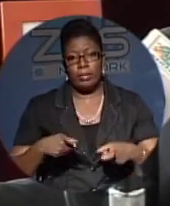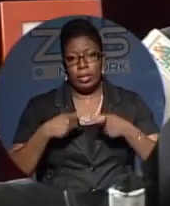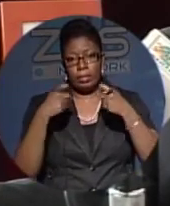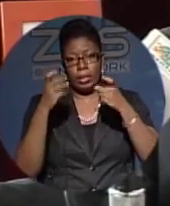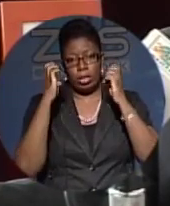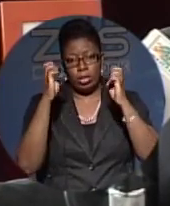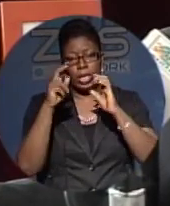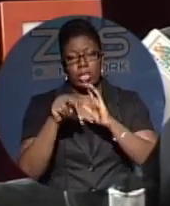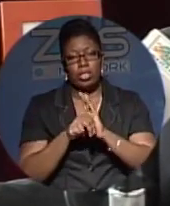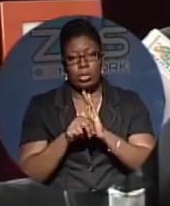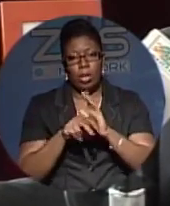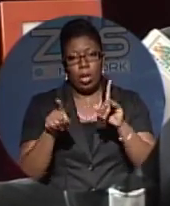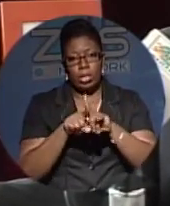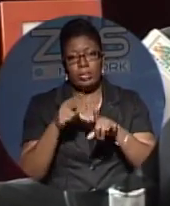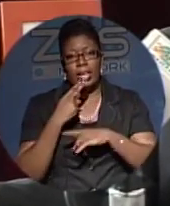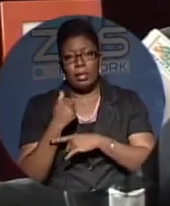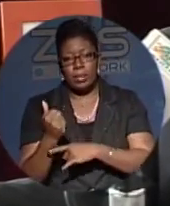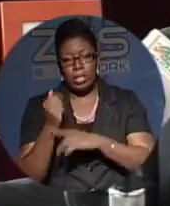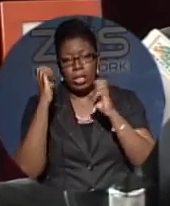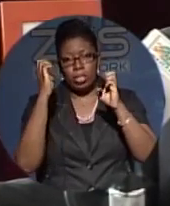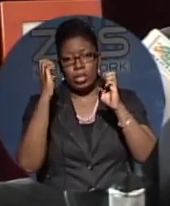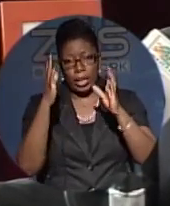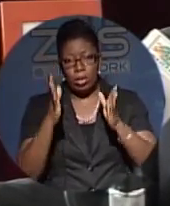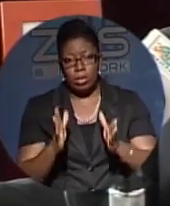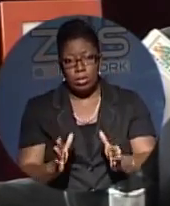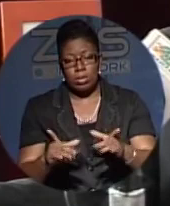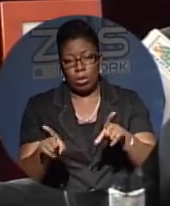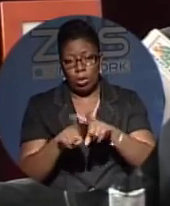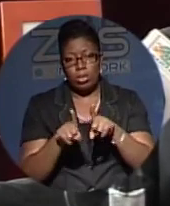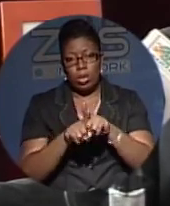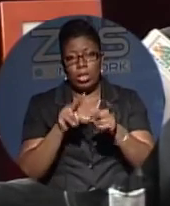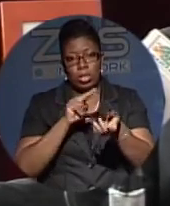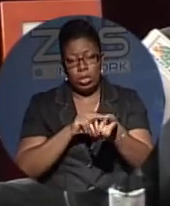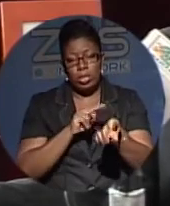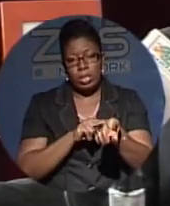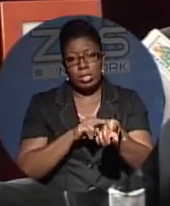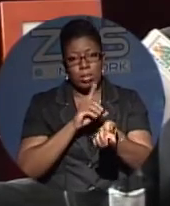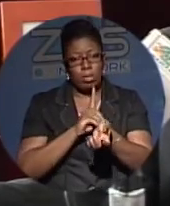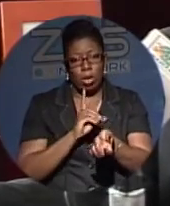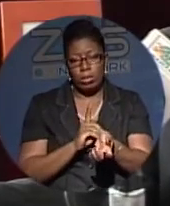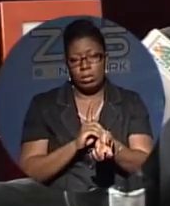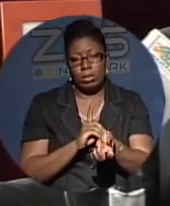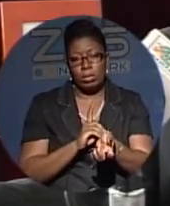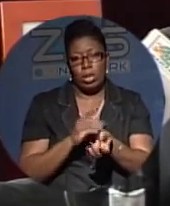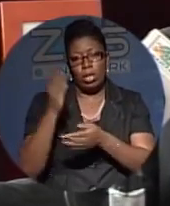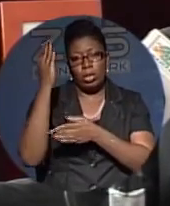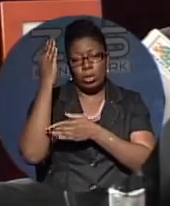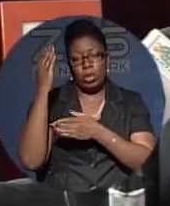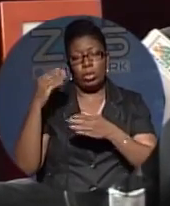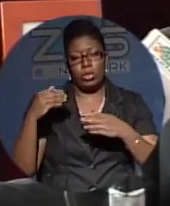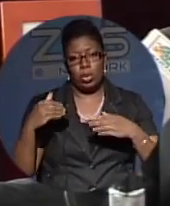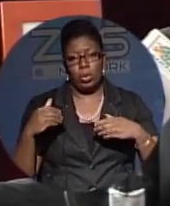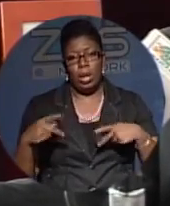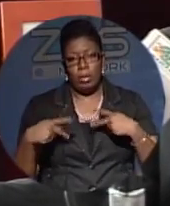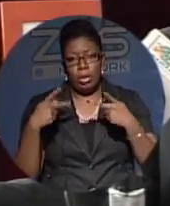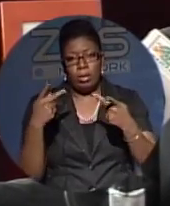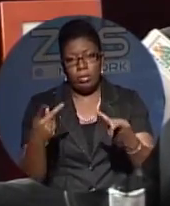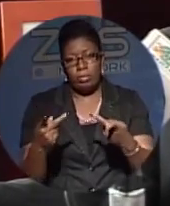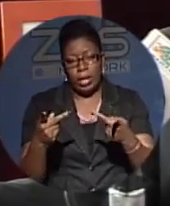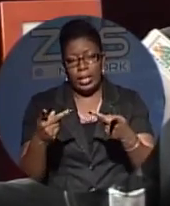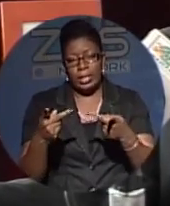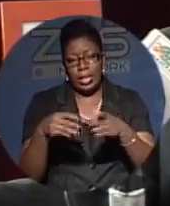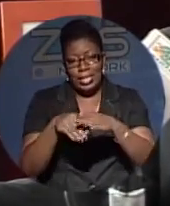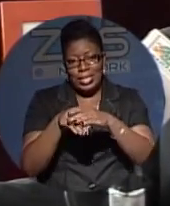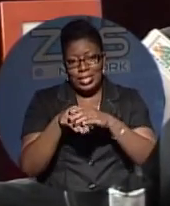and we now have diabetes educators, so that our nurses, our physicians, are actually able to provide management and self